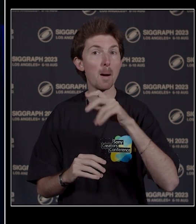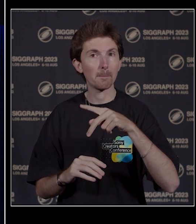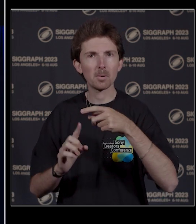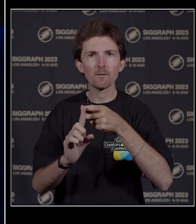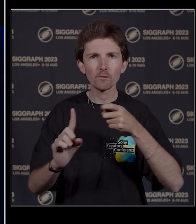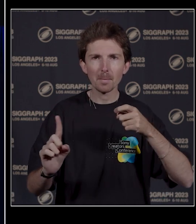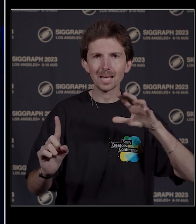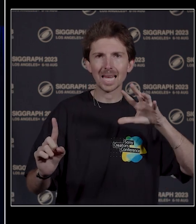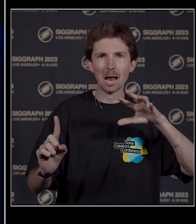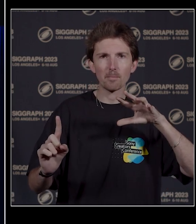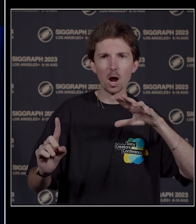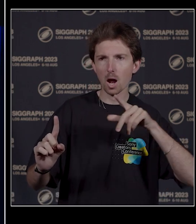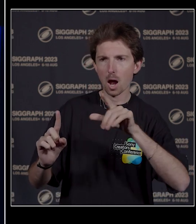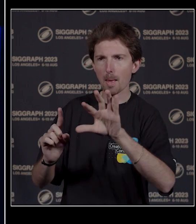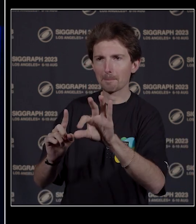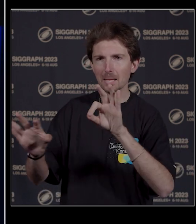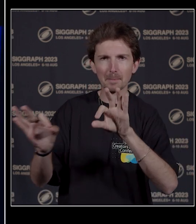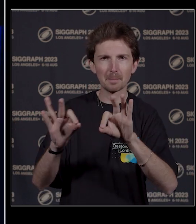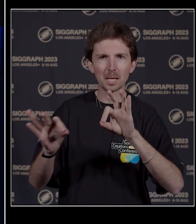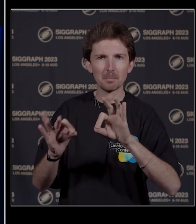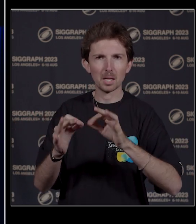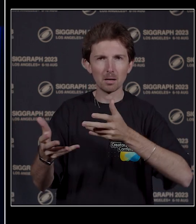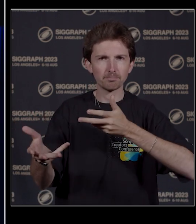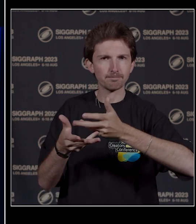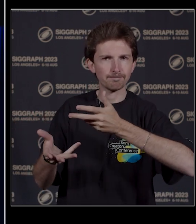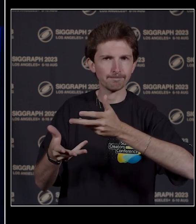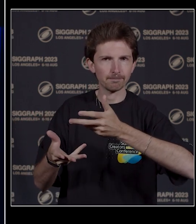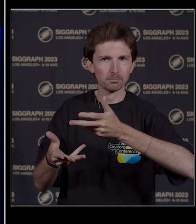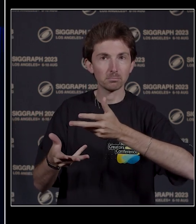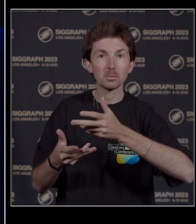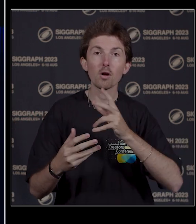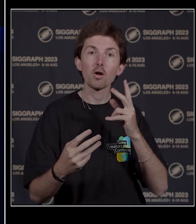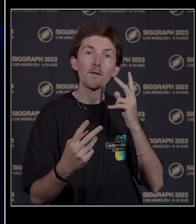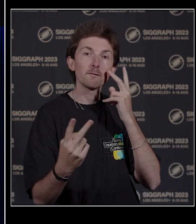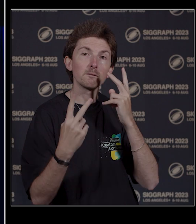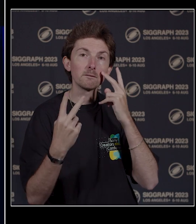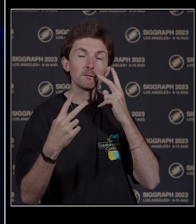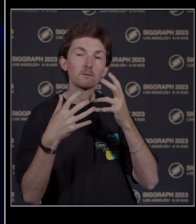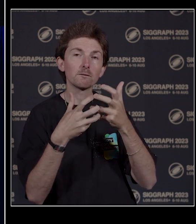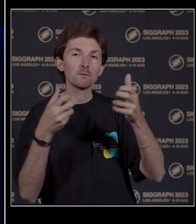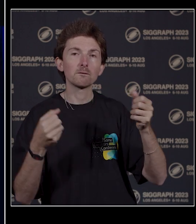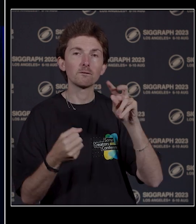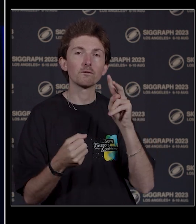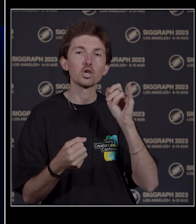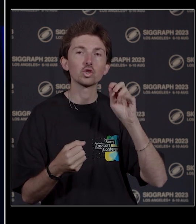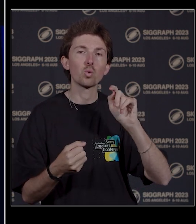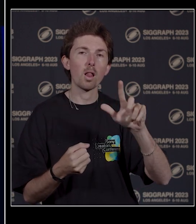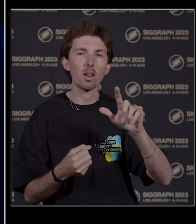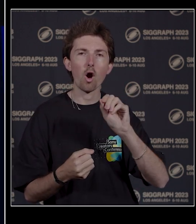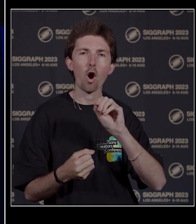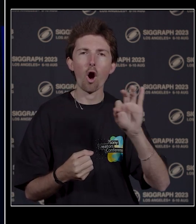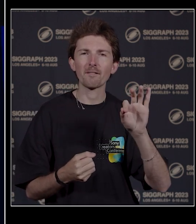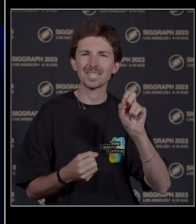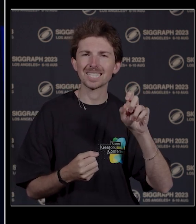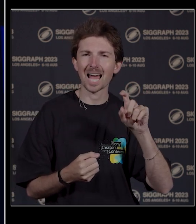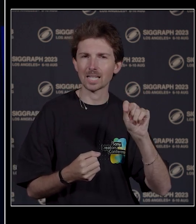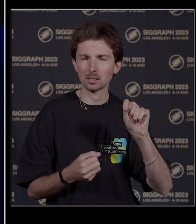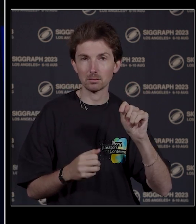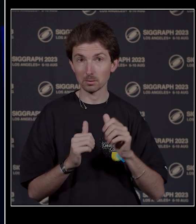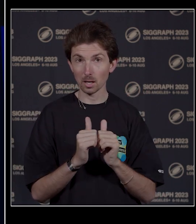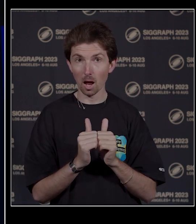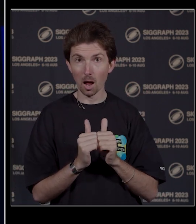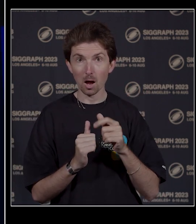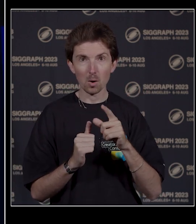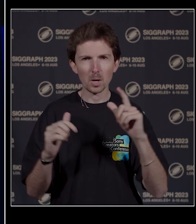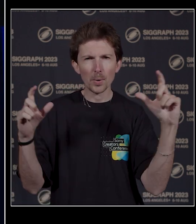We were also able to allow for a virtual offset of the operator, so that if a scene was happening in a tight or crowded space,